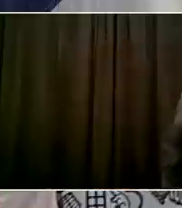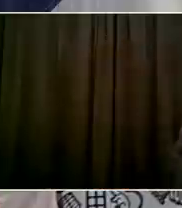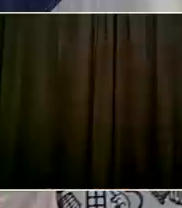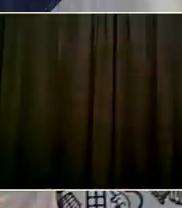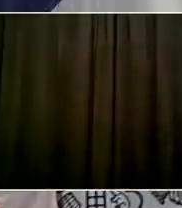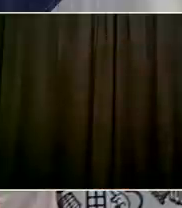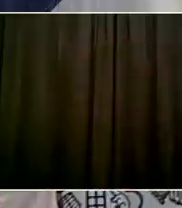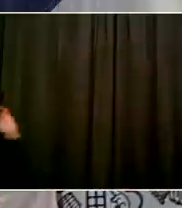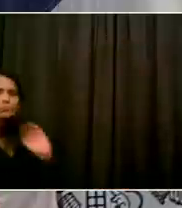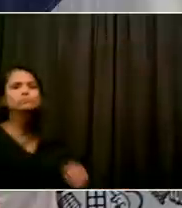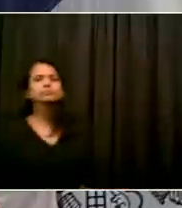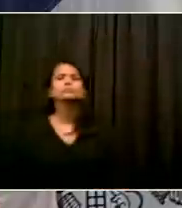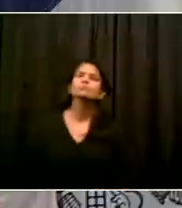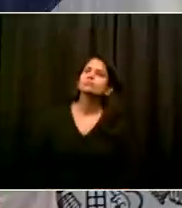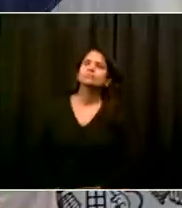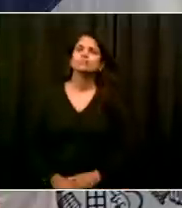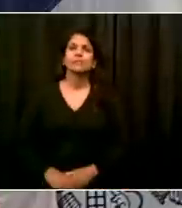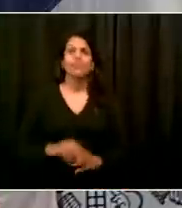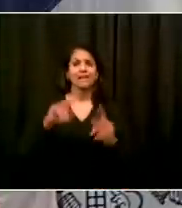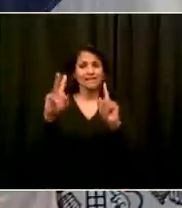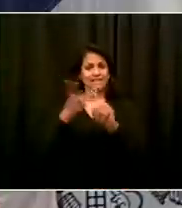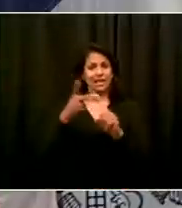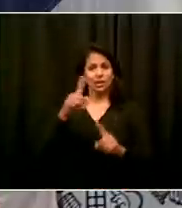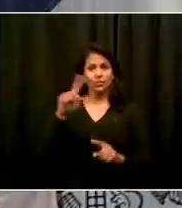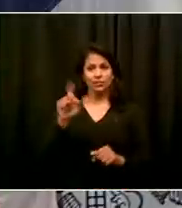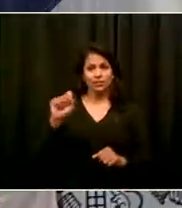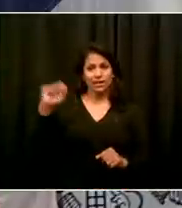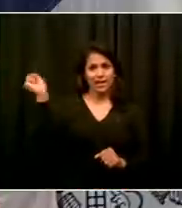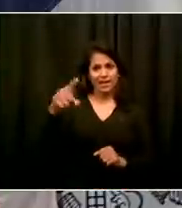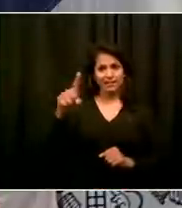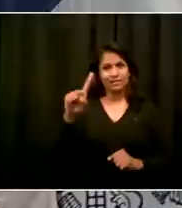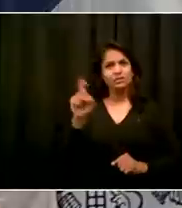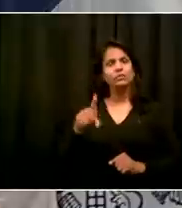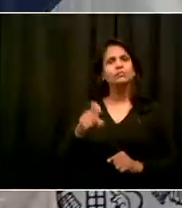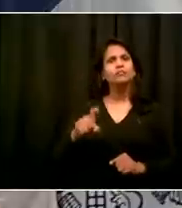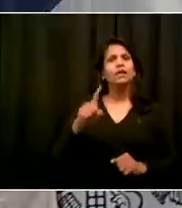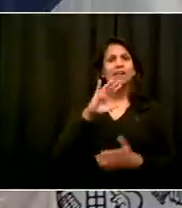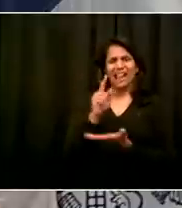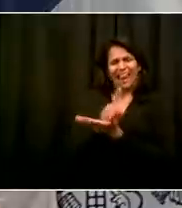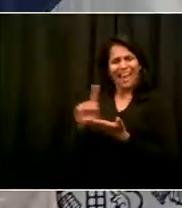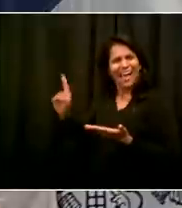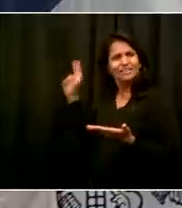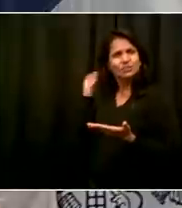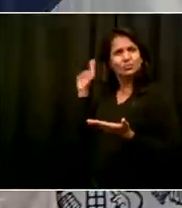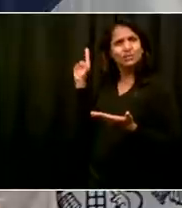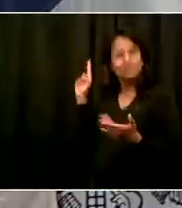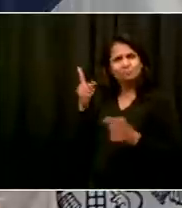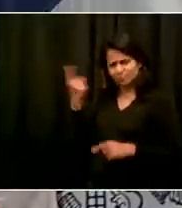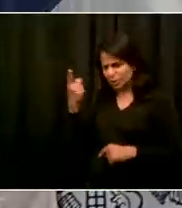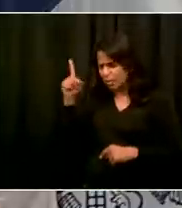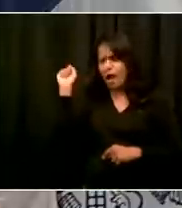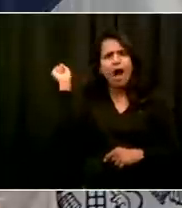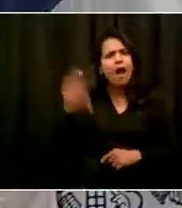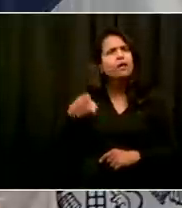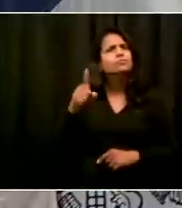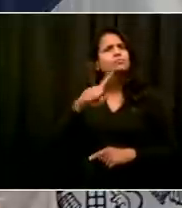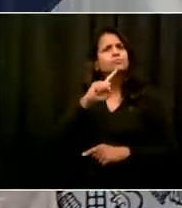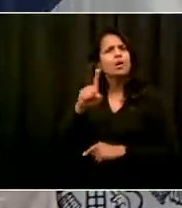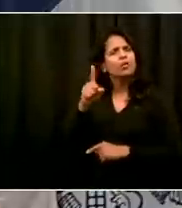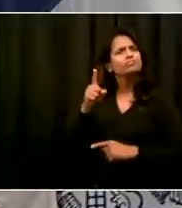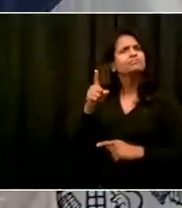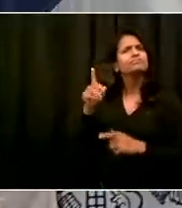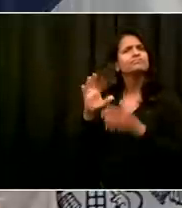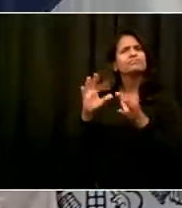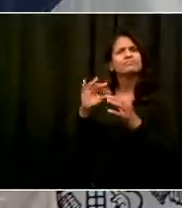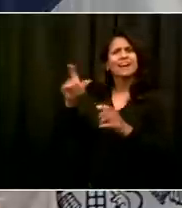being too anti-development, when in fact I think most of us know party affiliation tends to be irrelevant in such